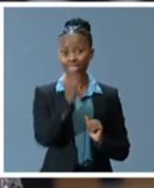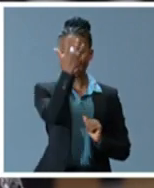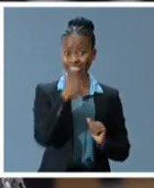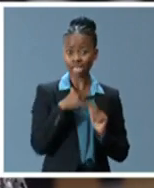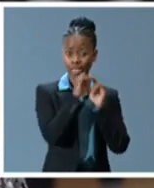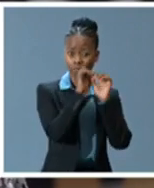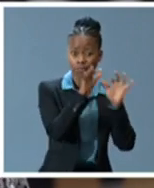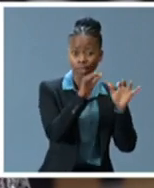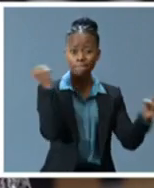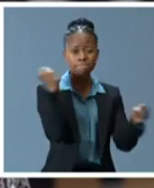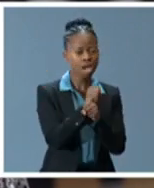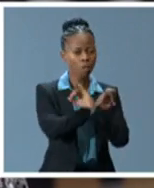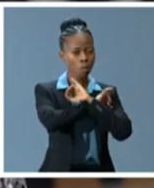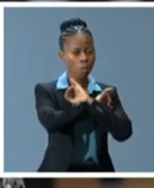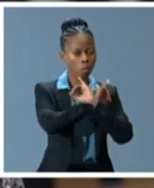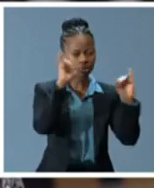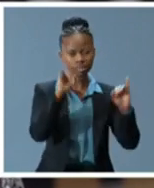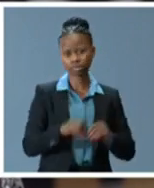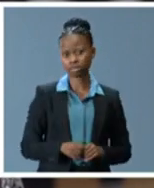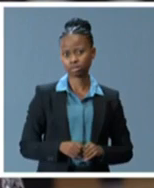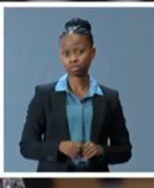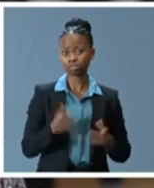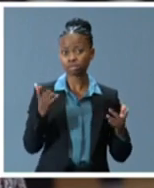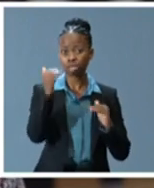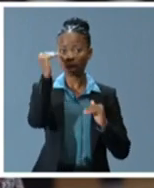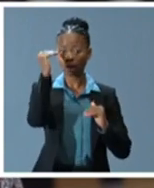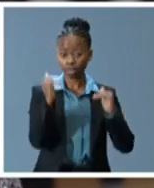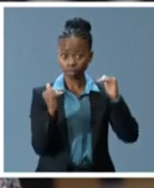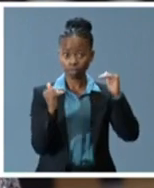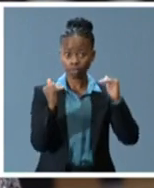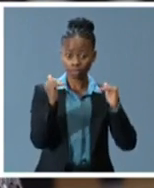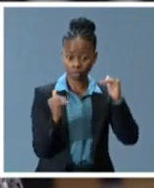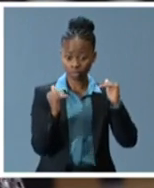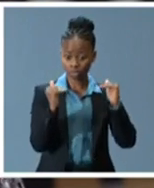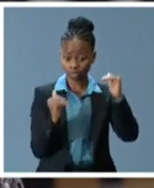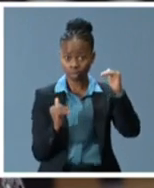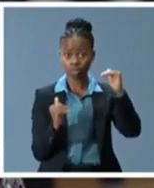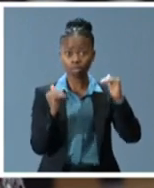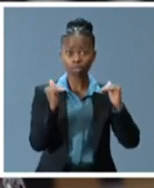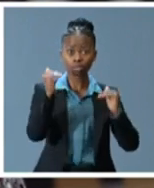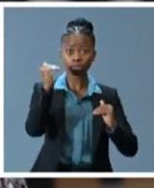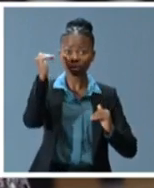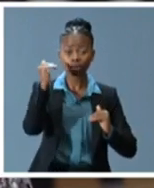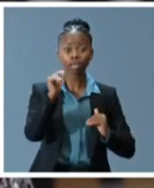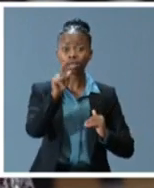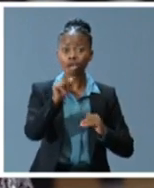It has amplified injustice, sectarianism, racism,